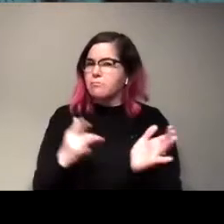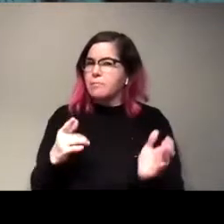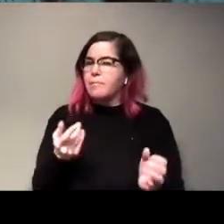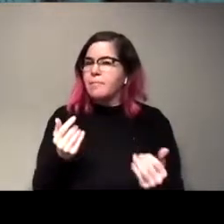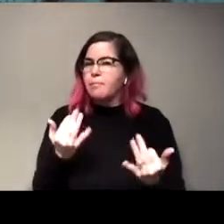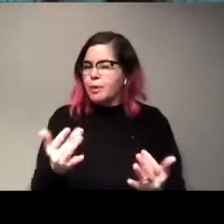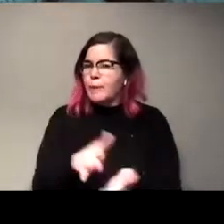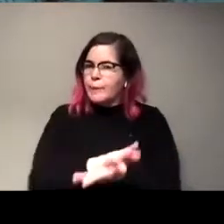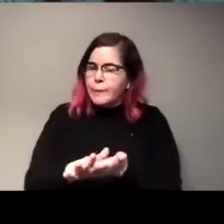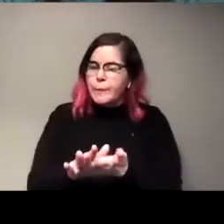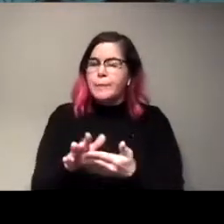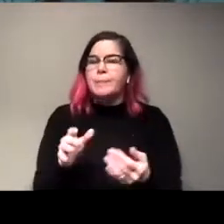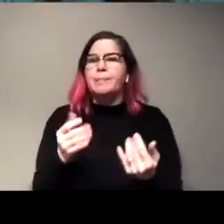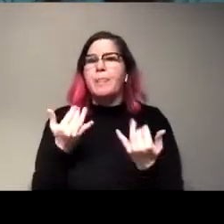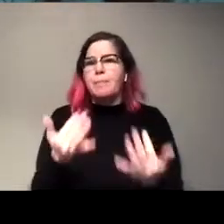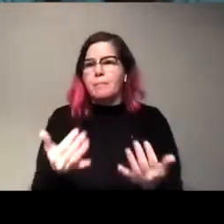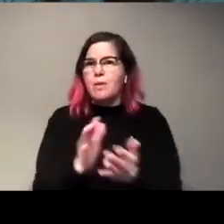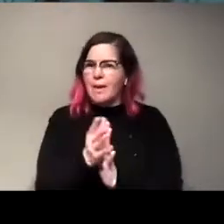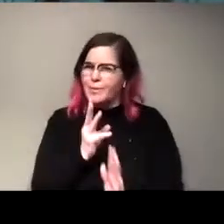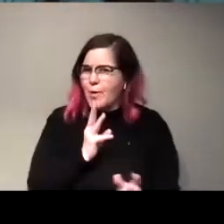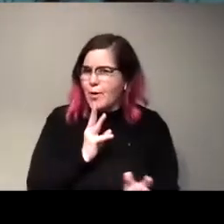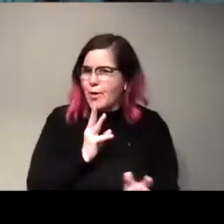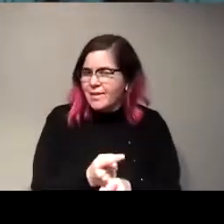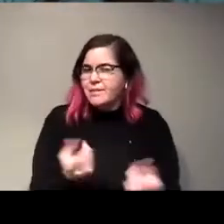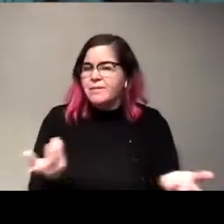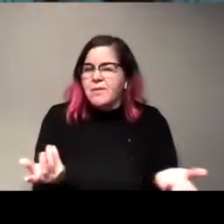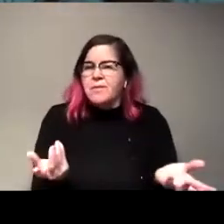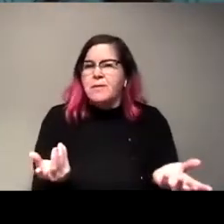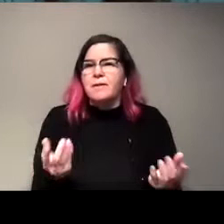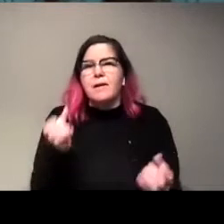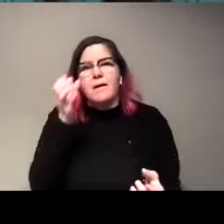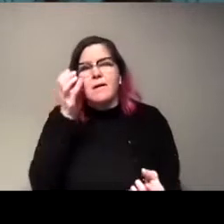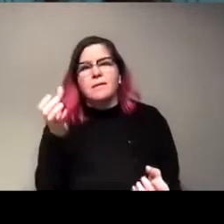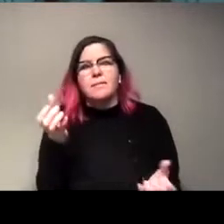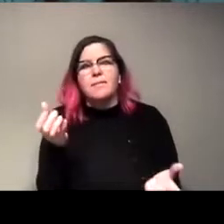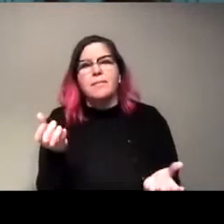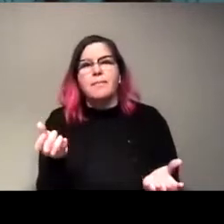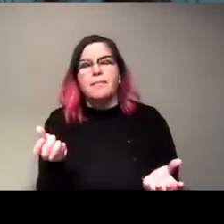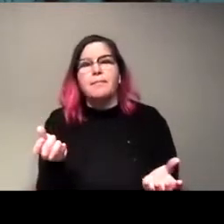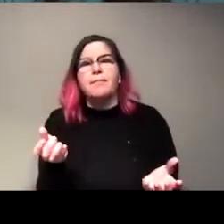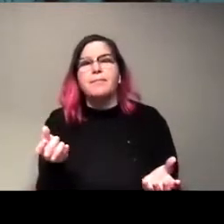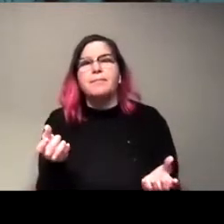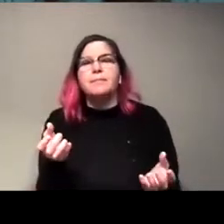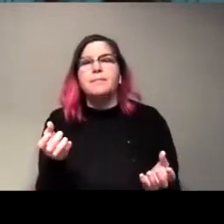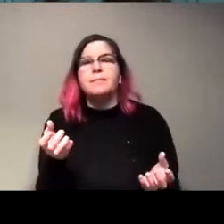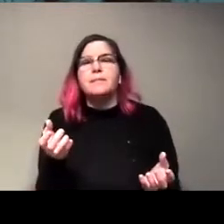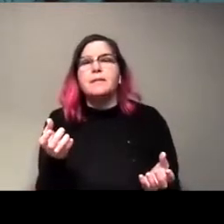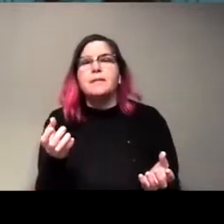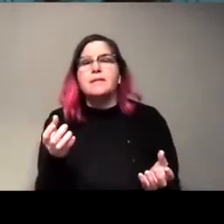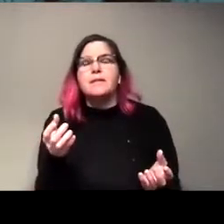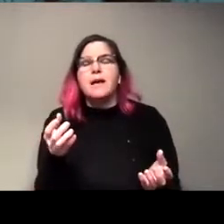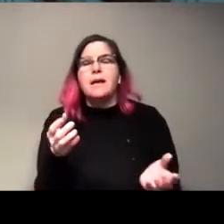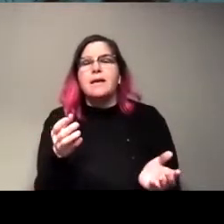clean, right. You burn it and you get water. Uh, you know, and so the idea is like, you know, it's like a compliment to solar